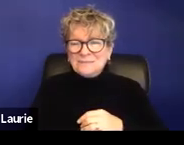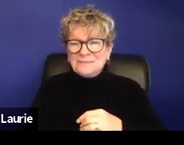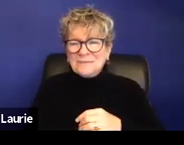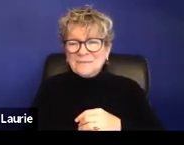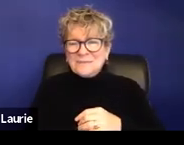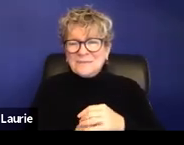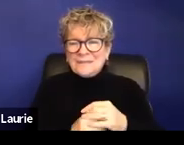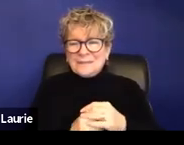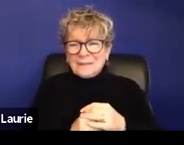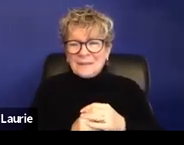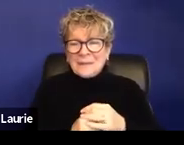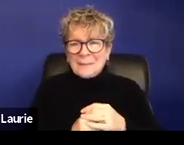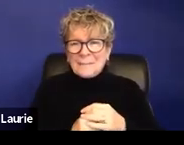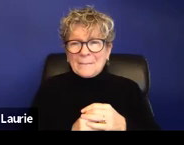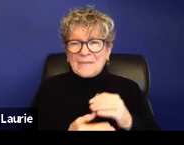uh,